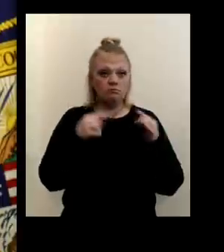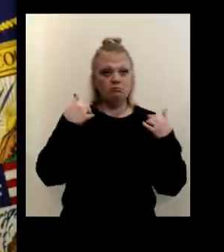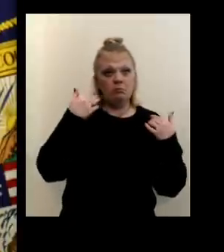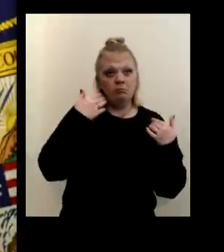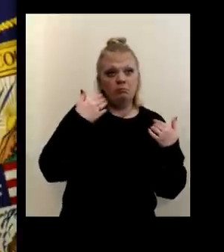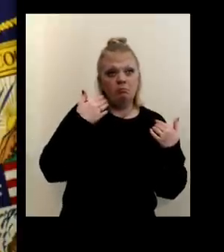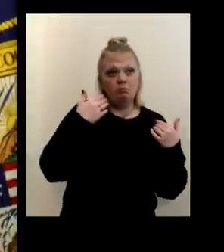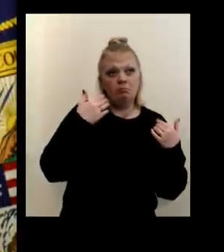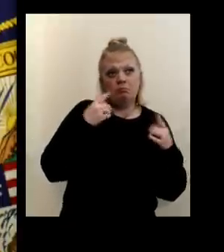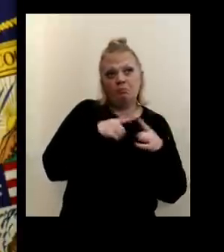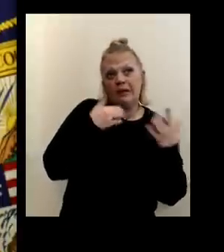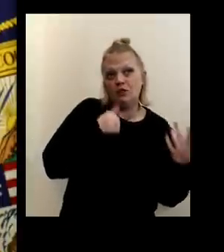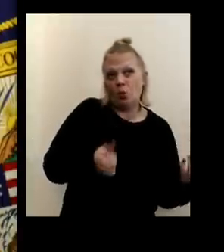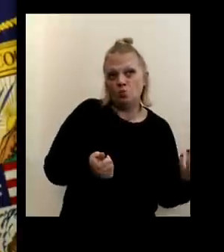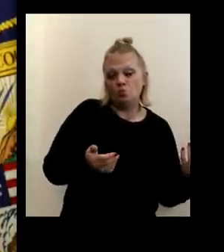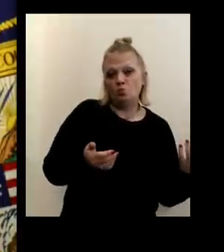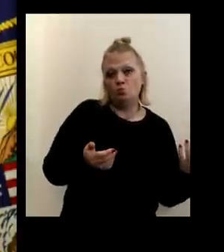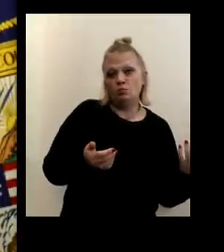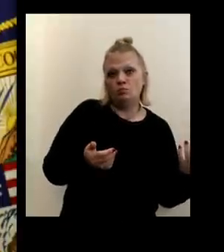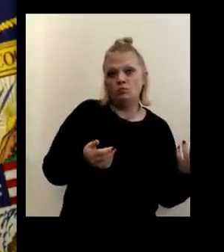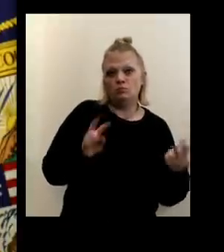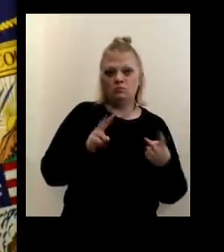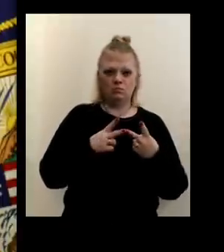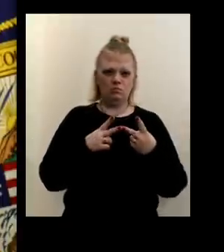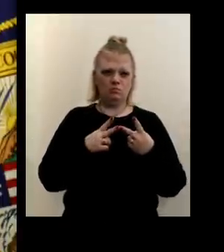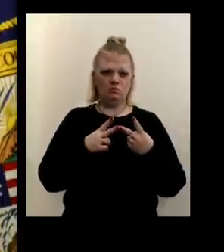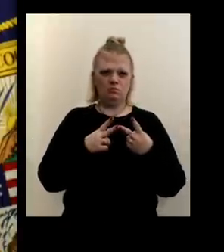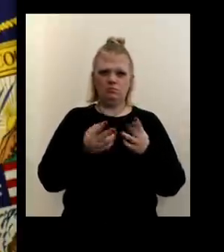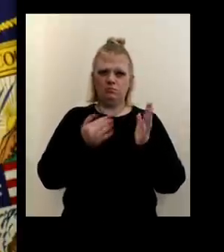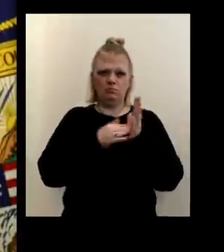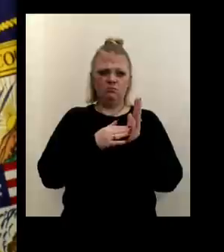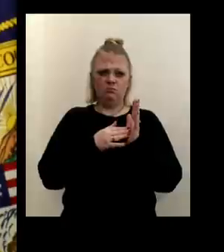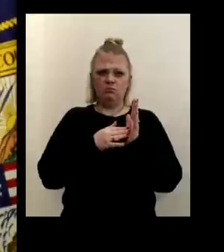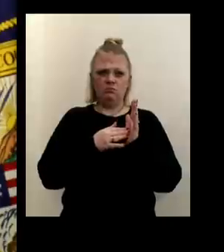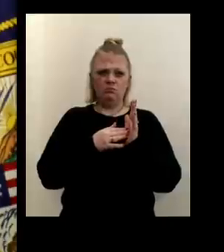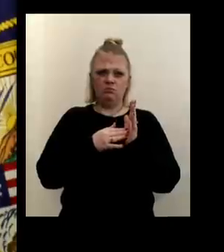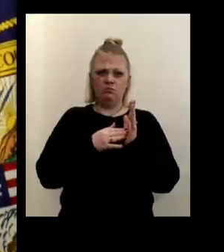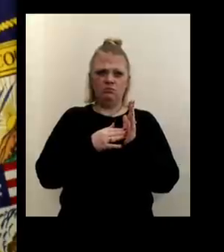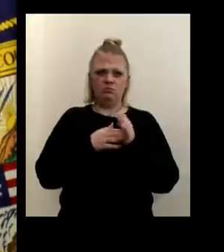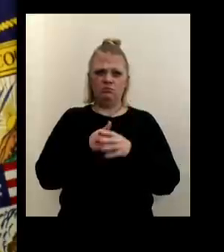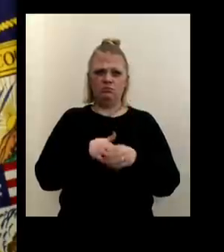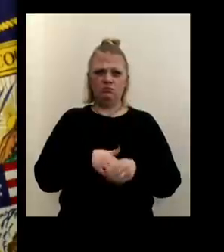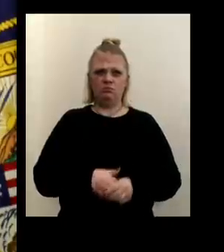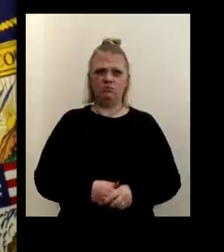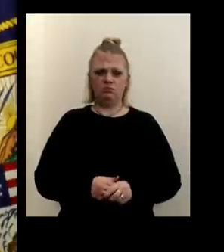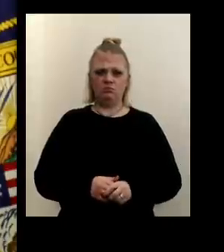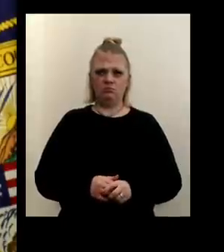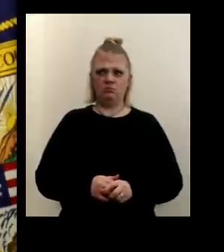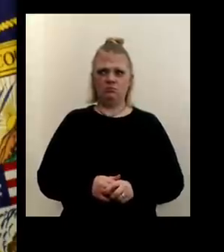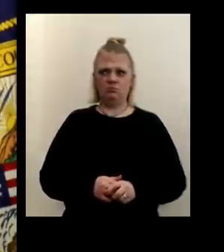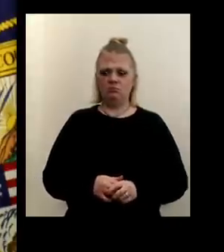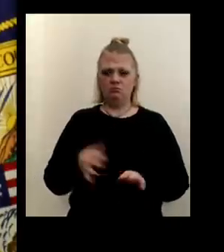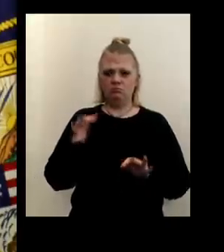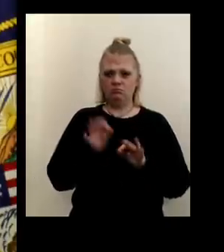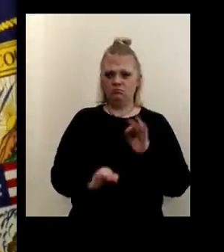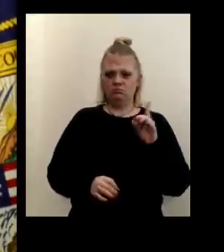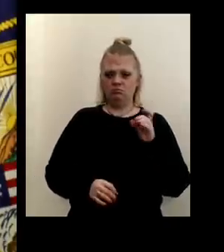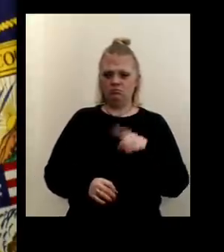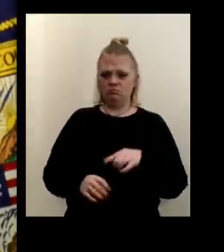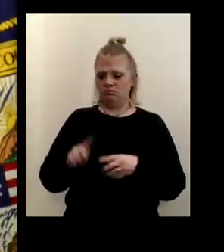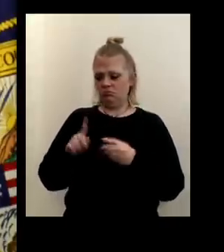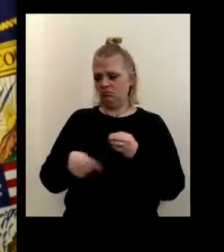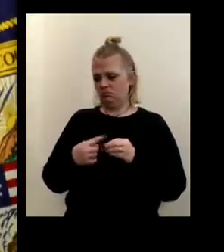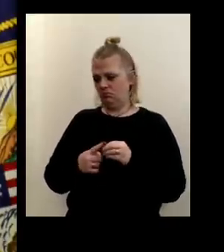don't. And then the second question is, once again, just refresh me my memory. I was simply asking about,